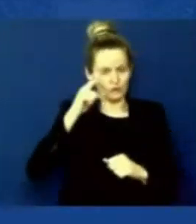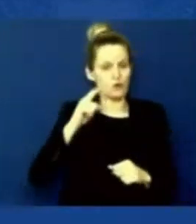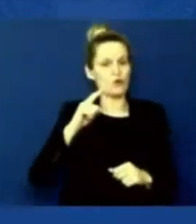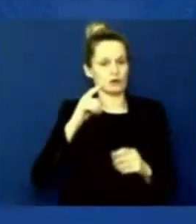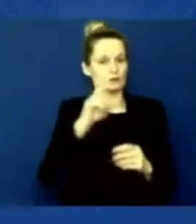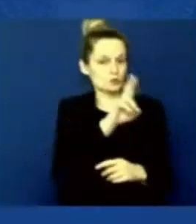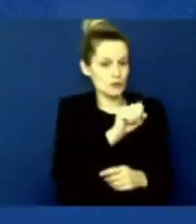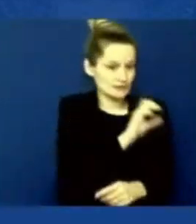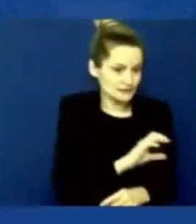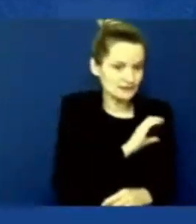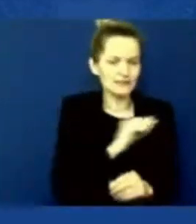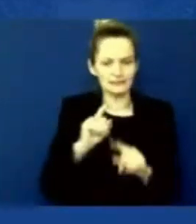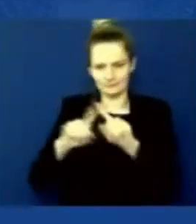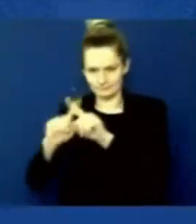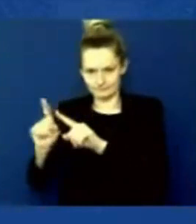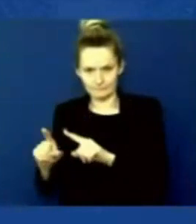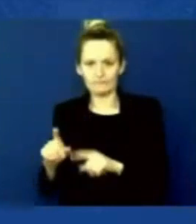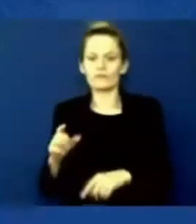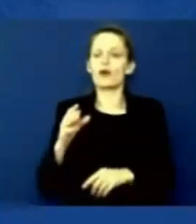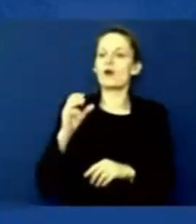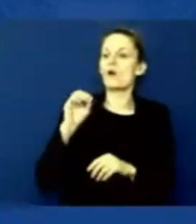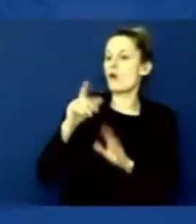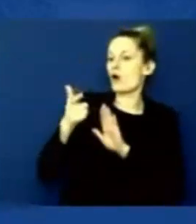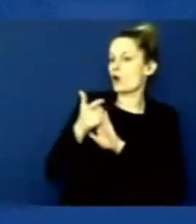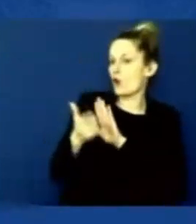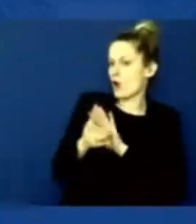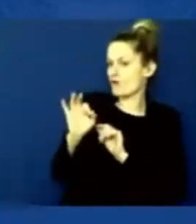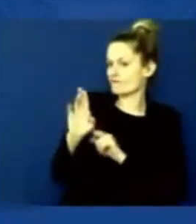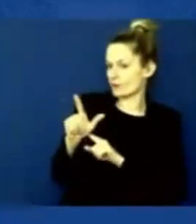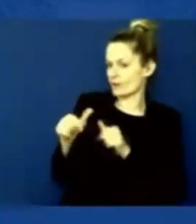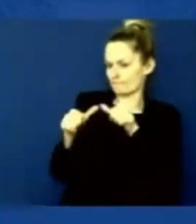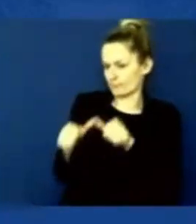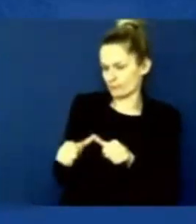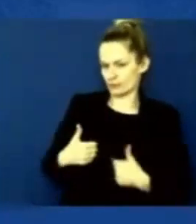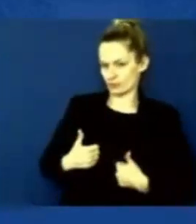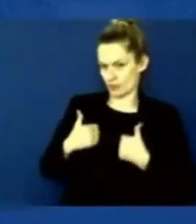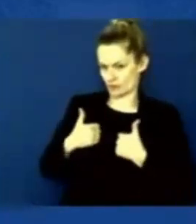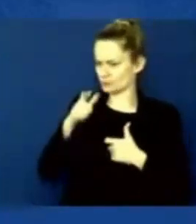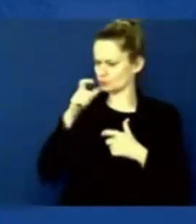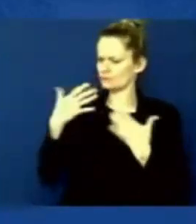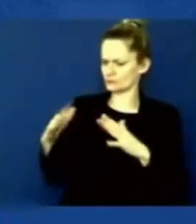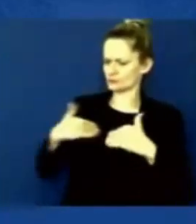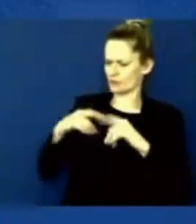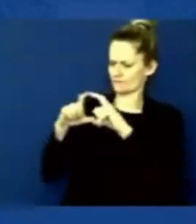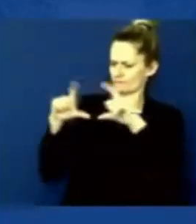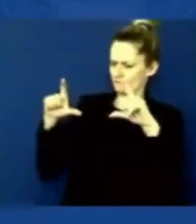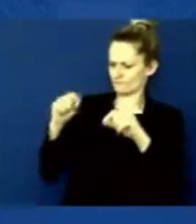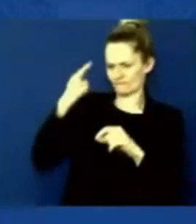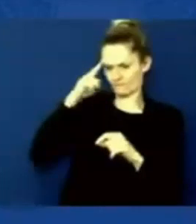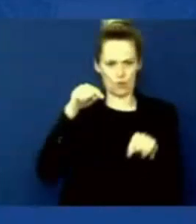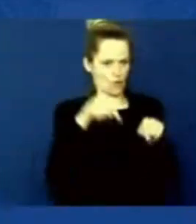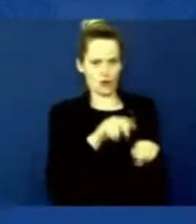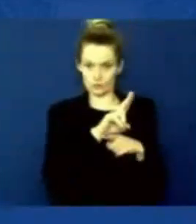Anyone arriving in the United States will have undergone a background check. Number three, once screened and cleared,